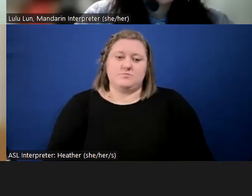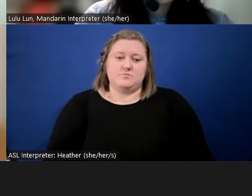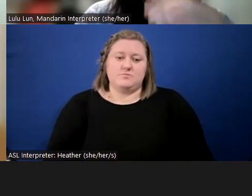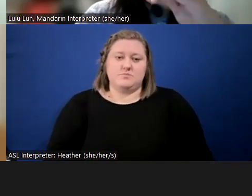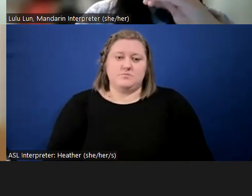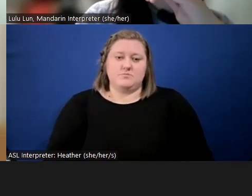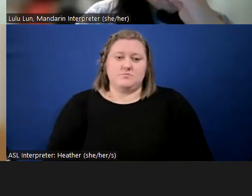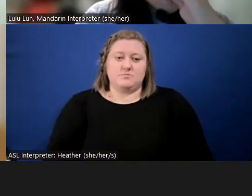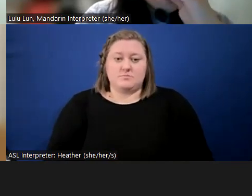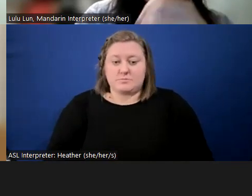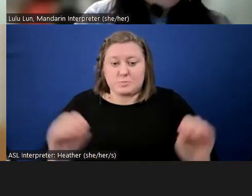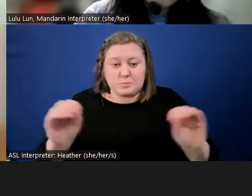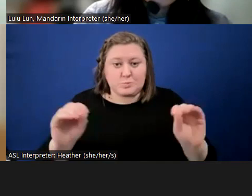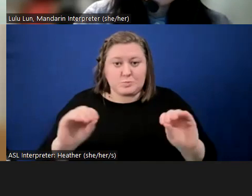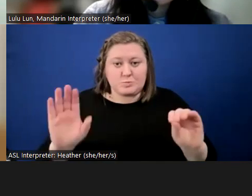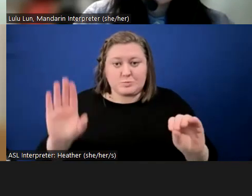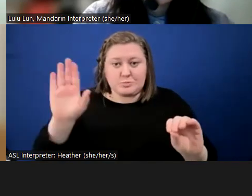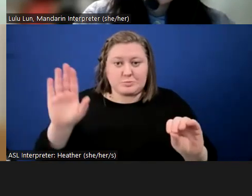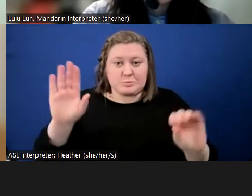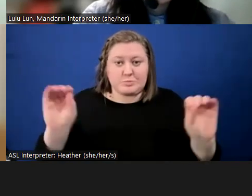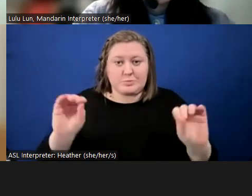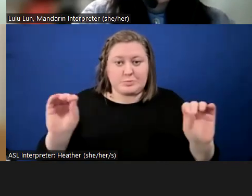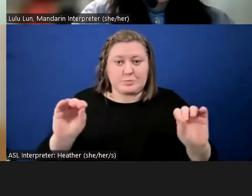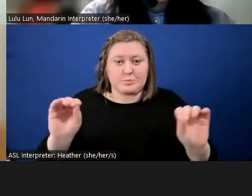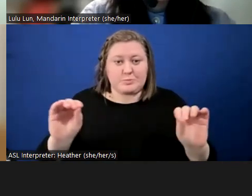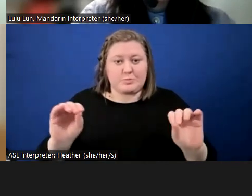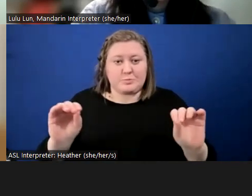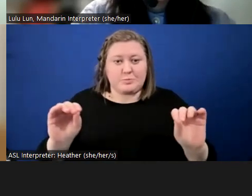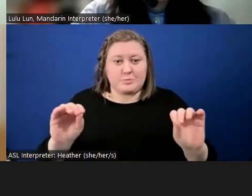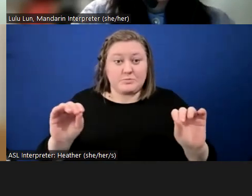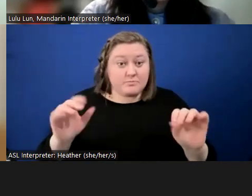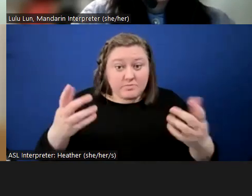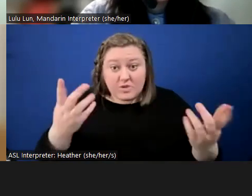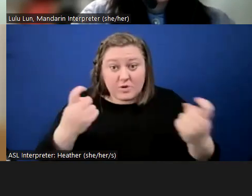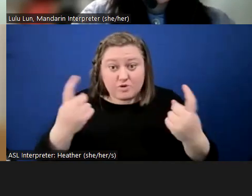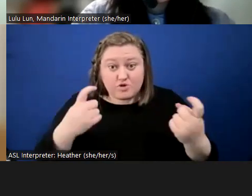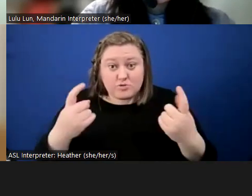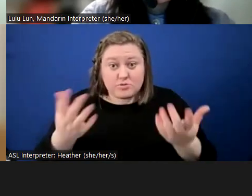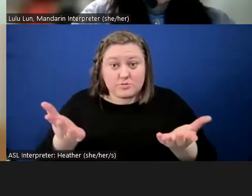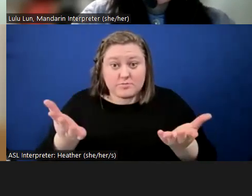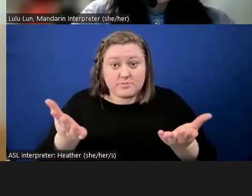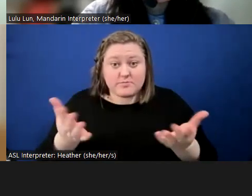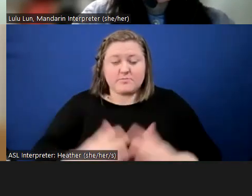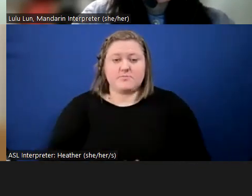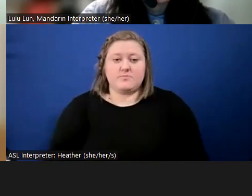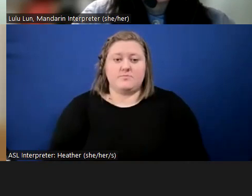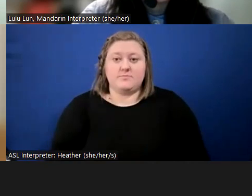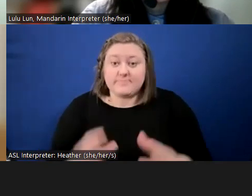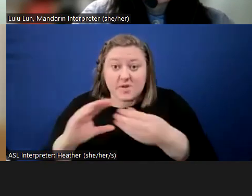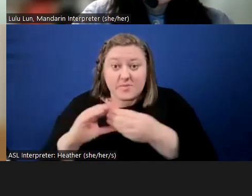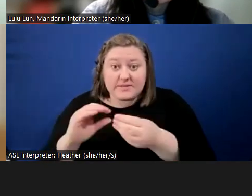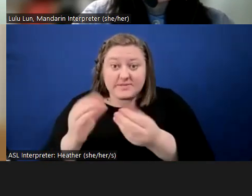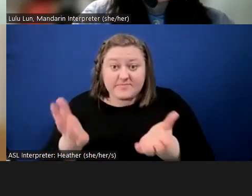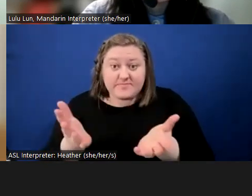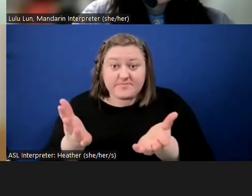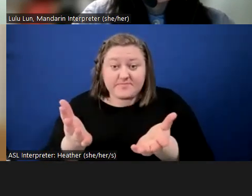We don't have anyone else. So if you have any questions, comments, please